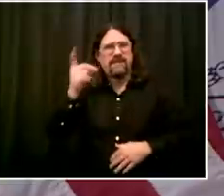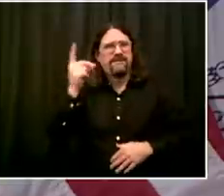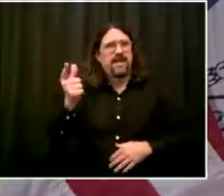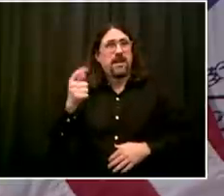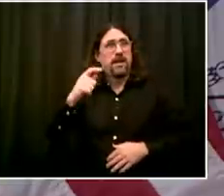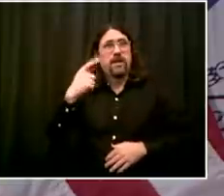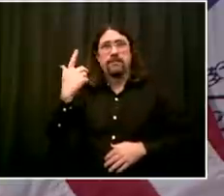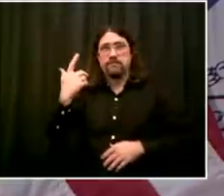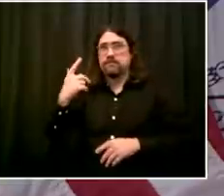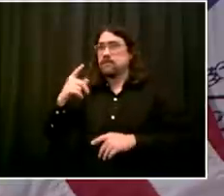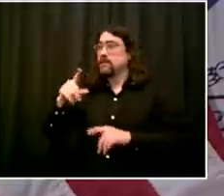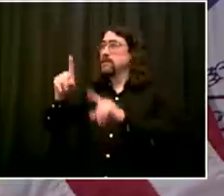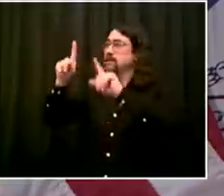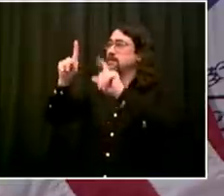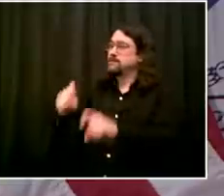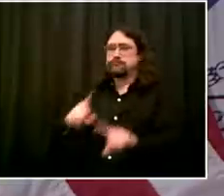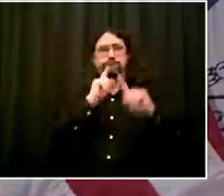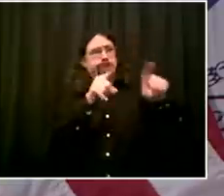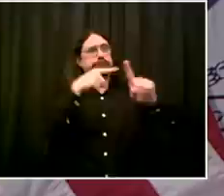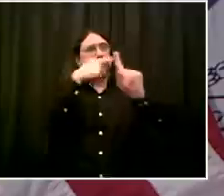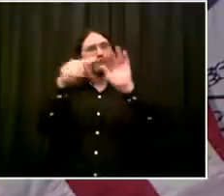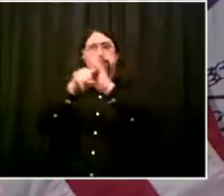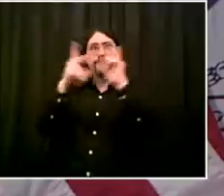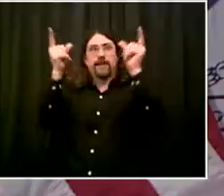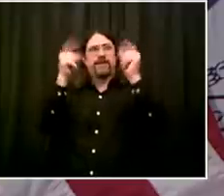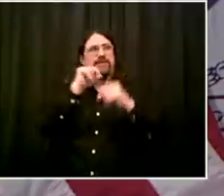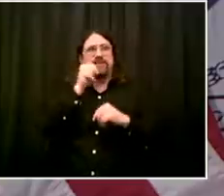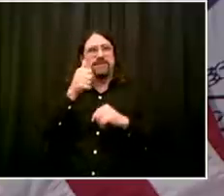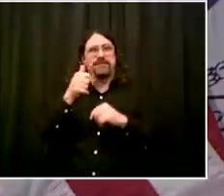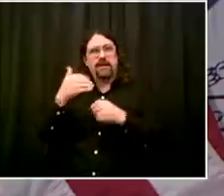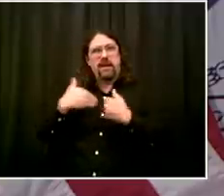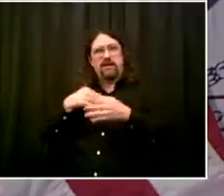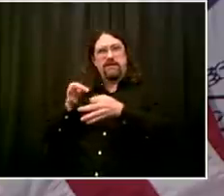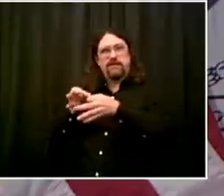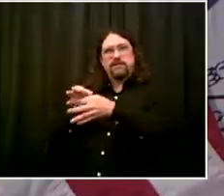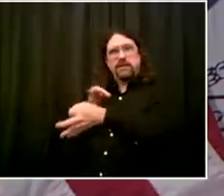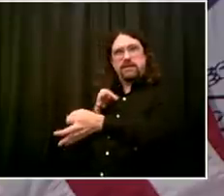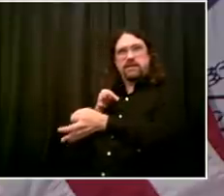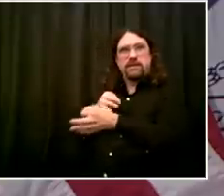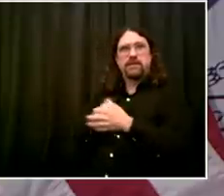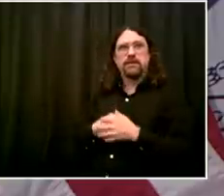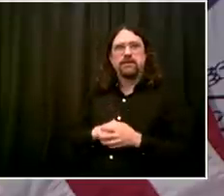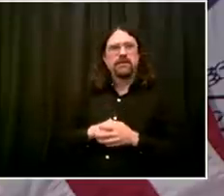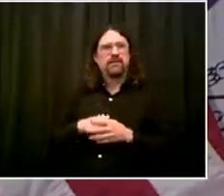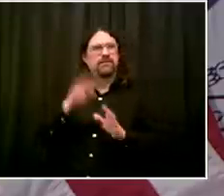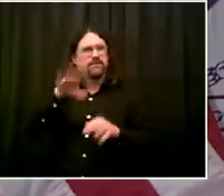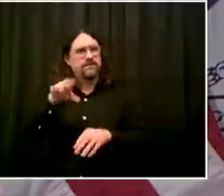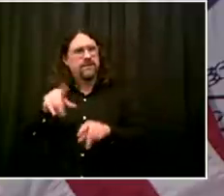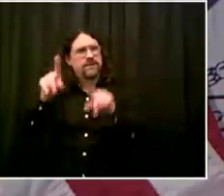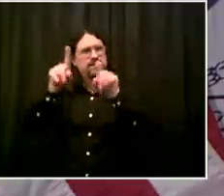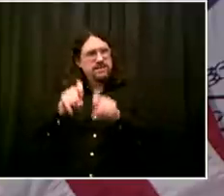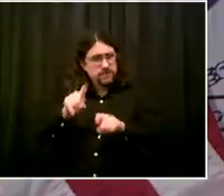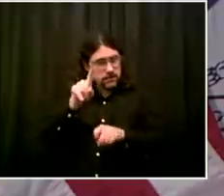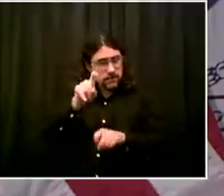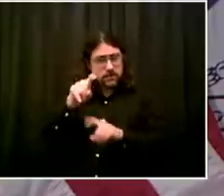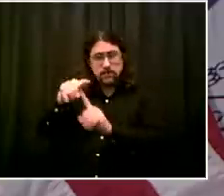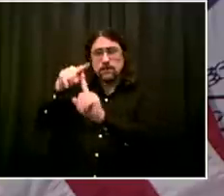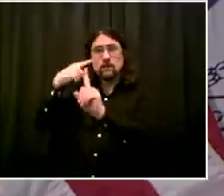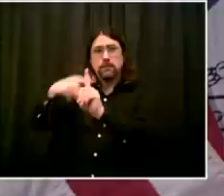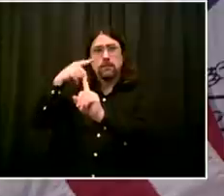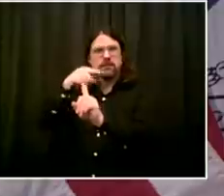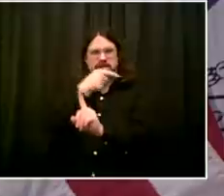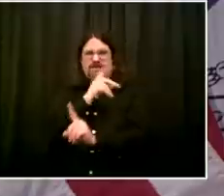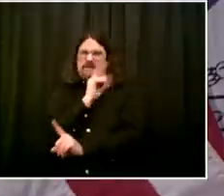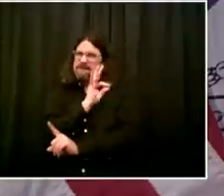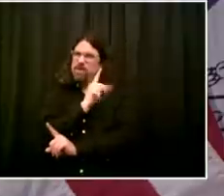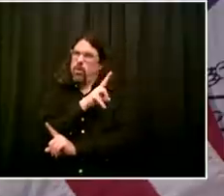definition going forward and you're, um, you're kind of foreshadowing something. We're going to be talking a lot. We're going to be talking about the flu a lot